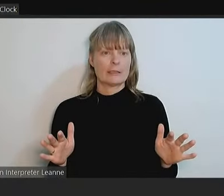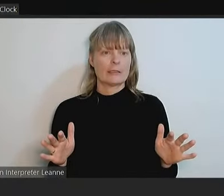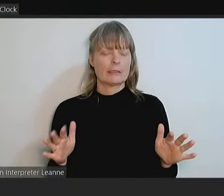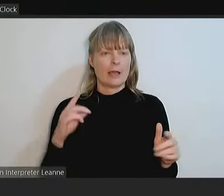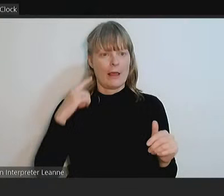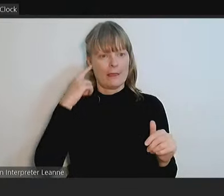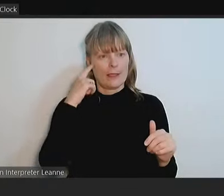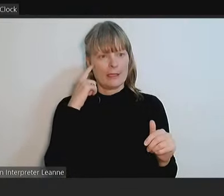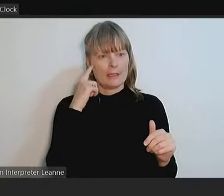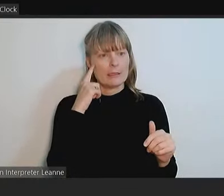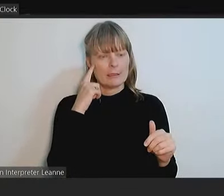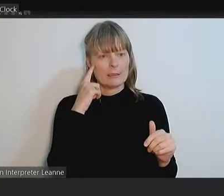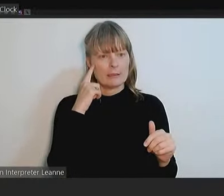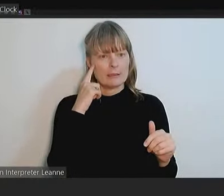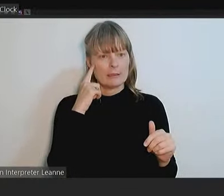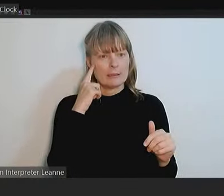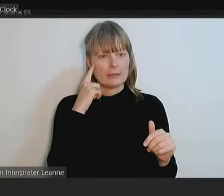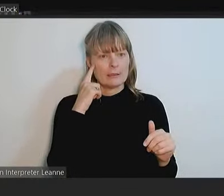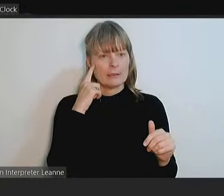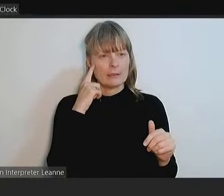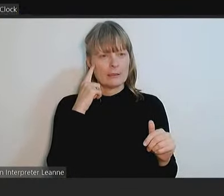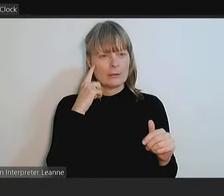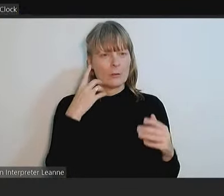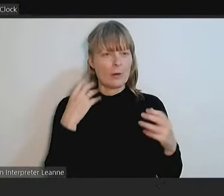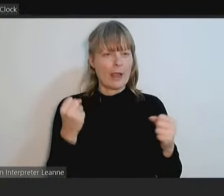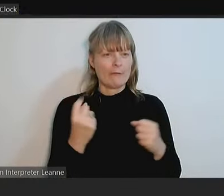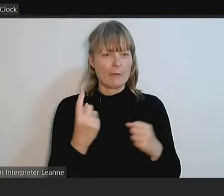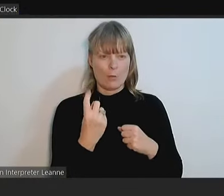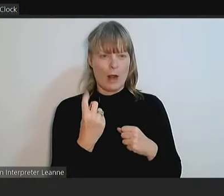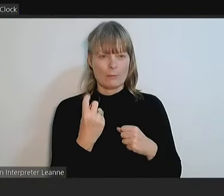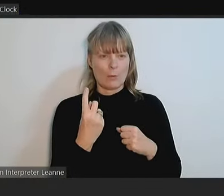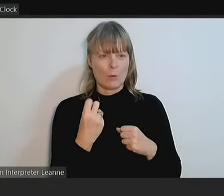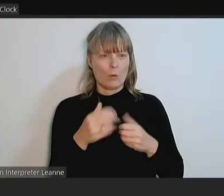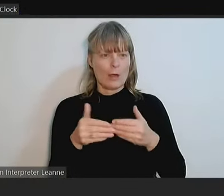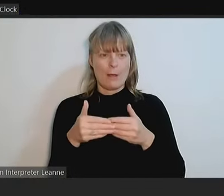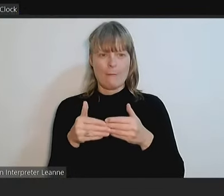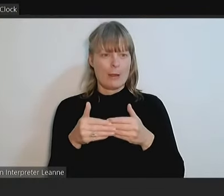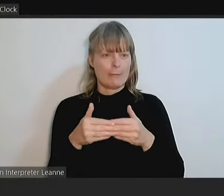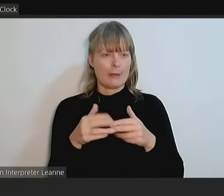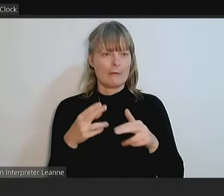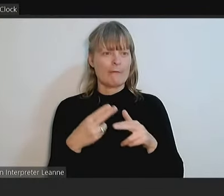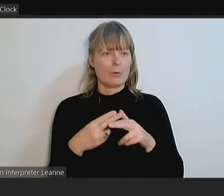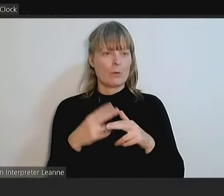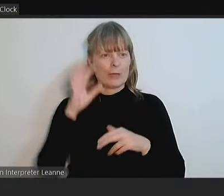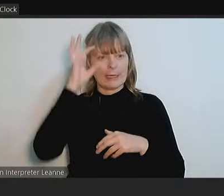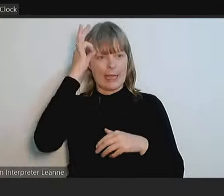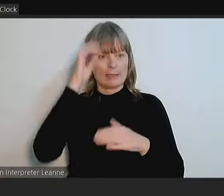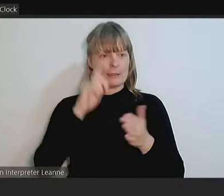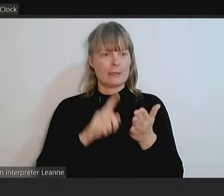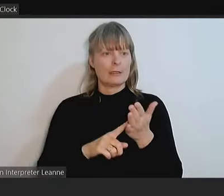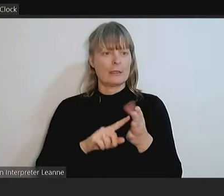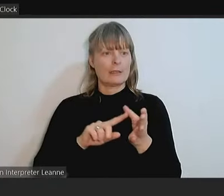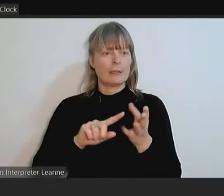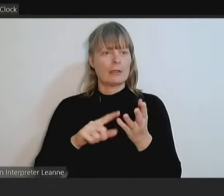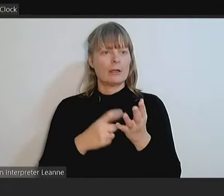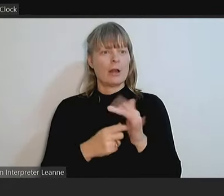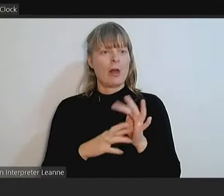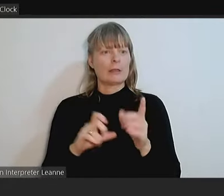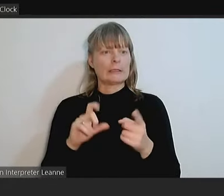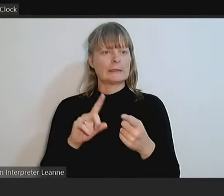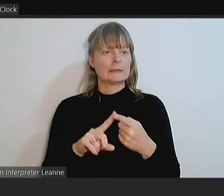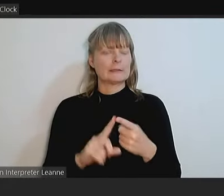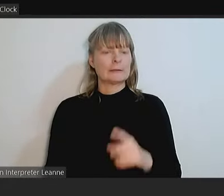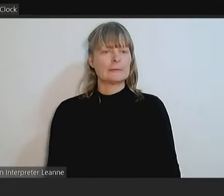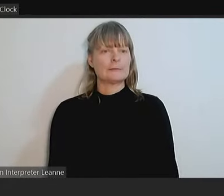and we'll go for, I think we have one more amendment for Councillor Lawrence. Thank you.